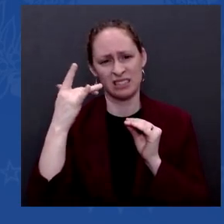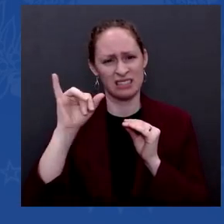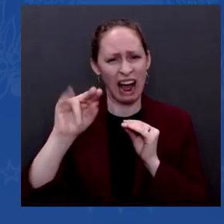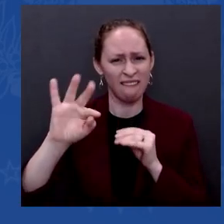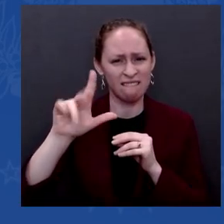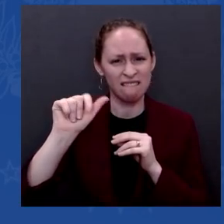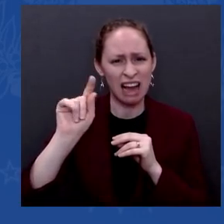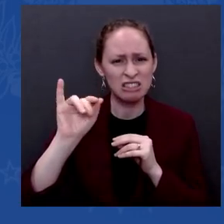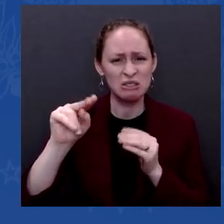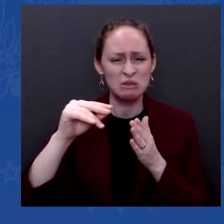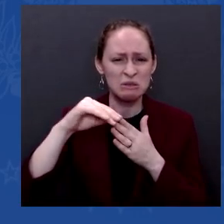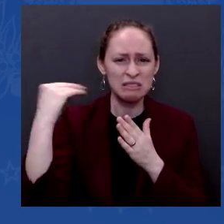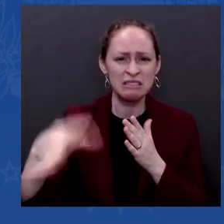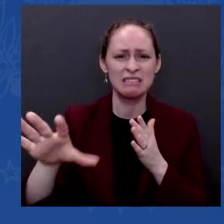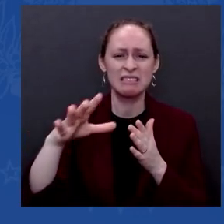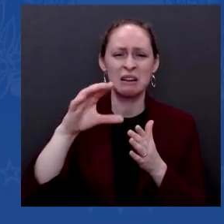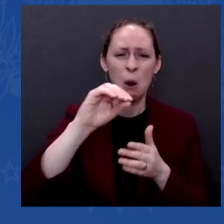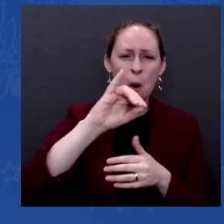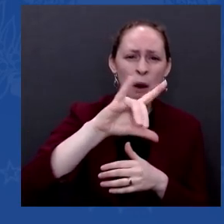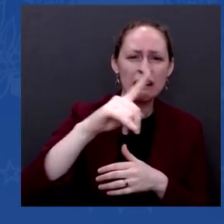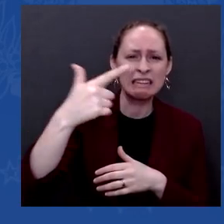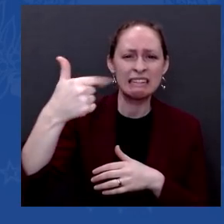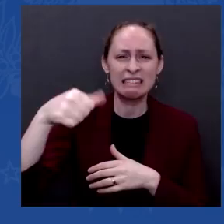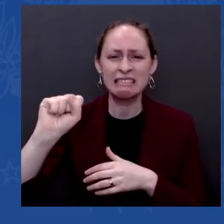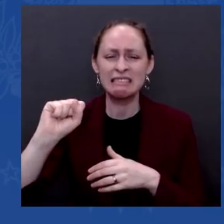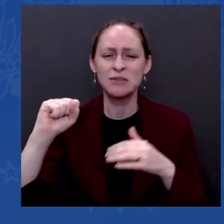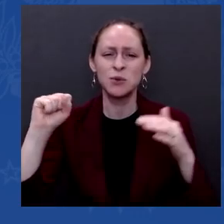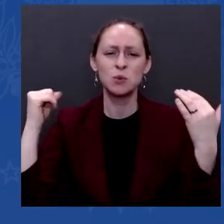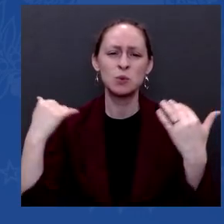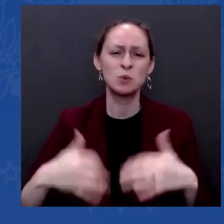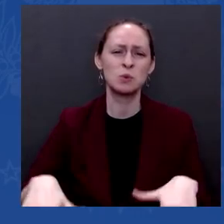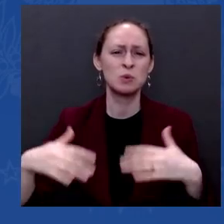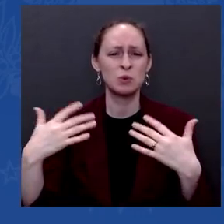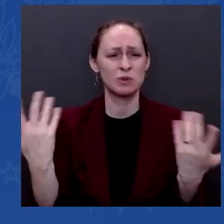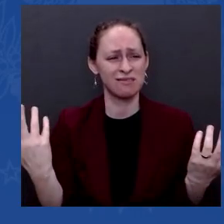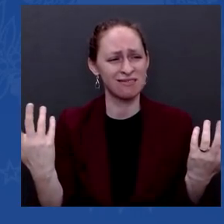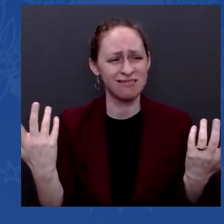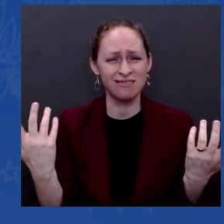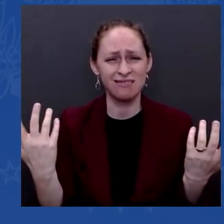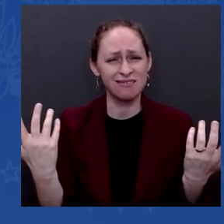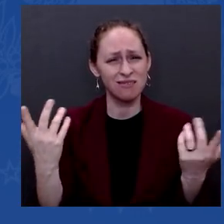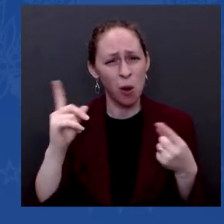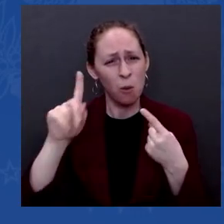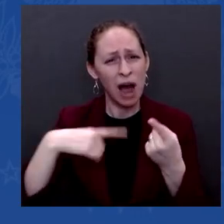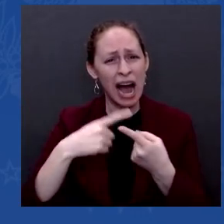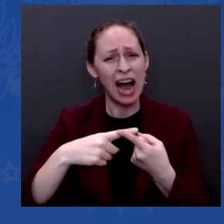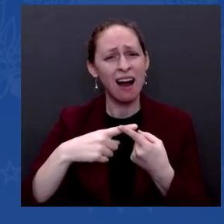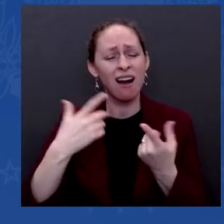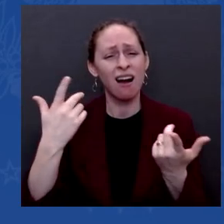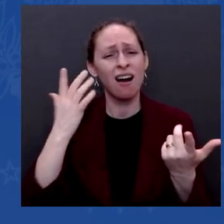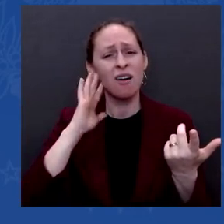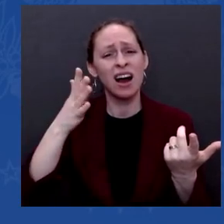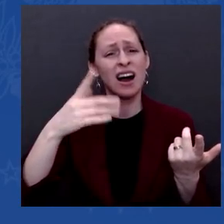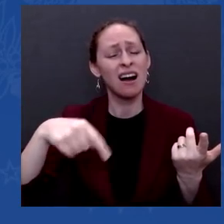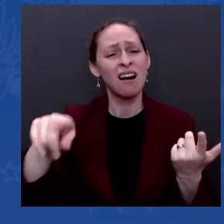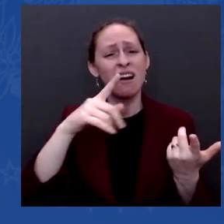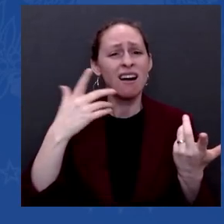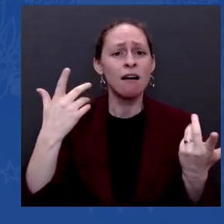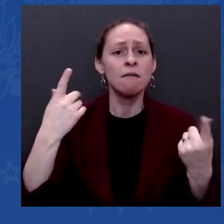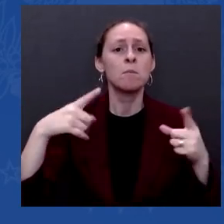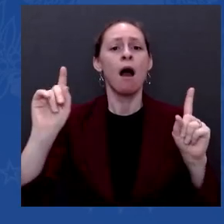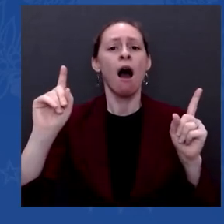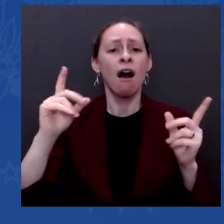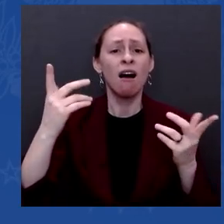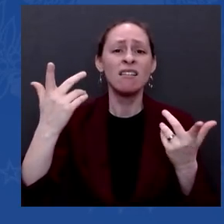higher prices when they're at the grocery store, when they're at the gas pump? Is this something that they're going to see into the summer, into next